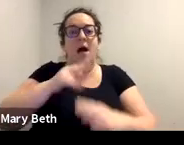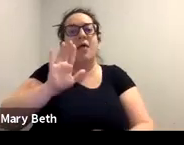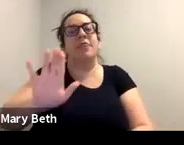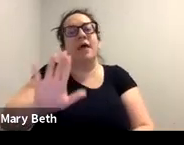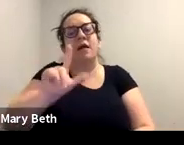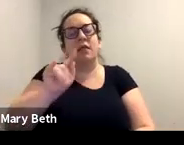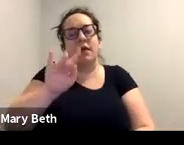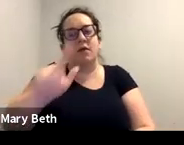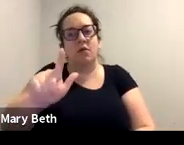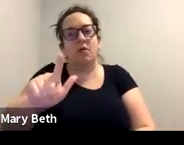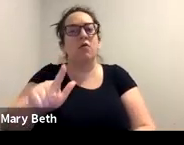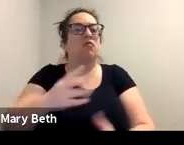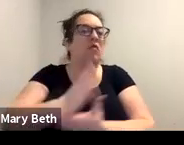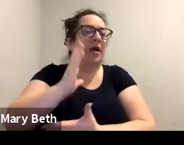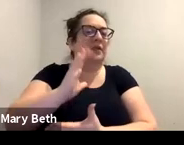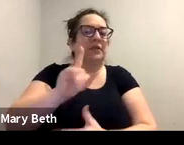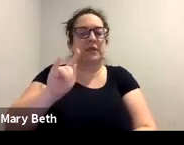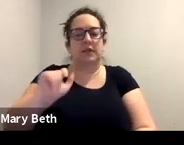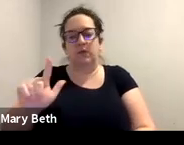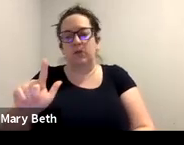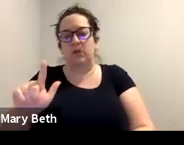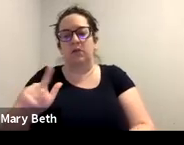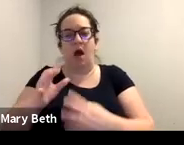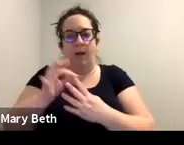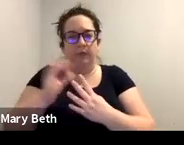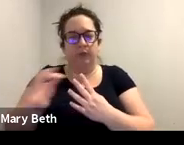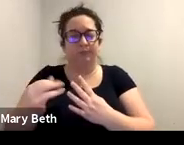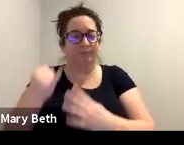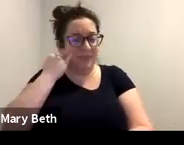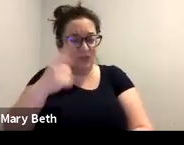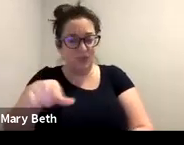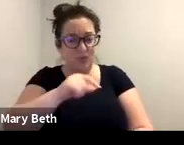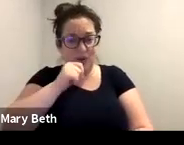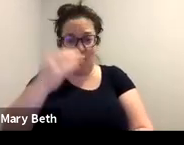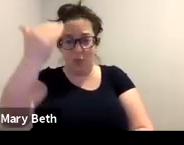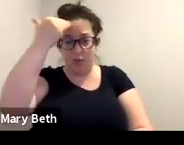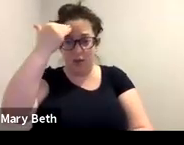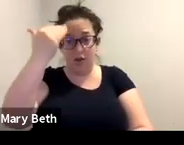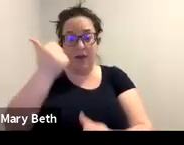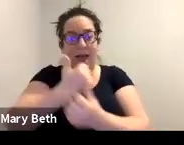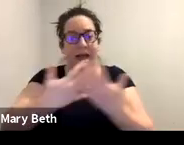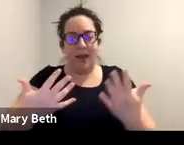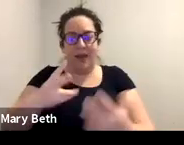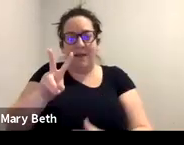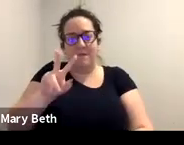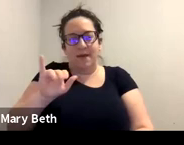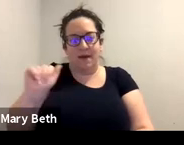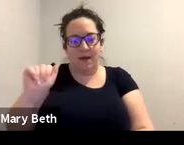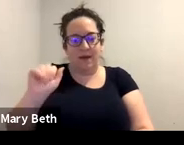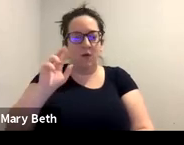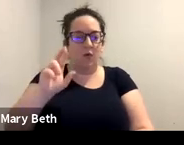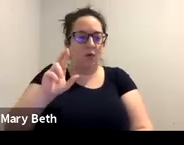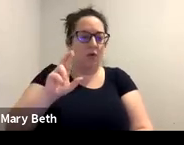immigration. If you are not aware of any BIA representatives or immigration attorneys,